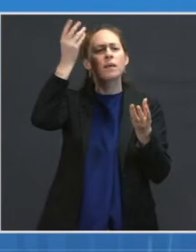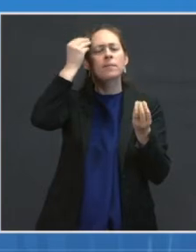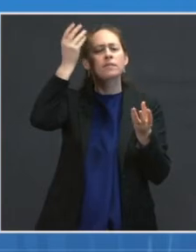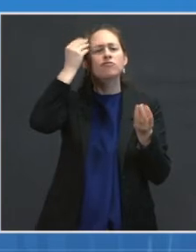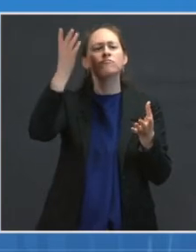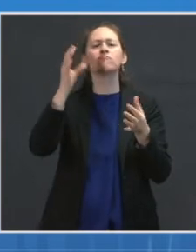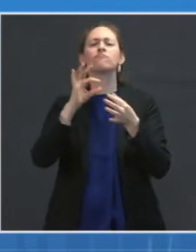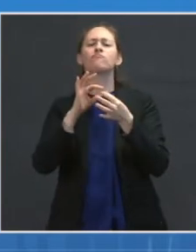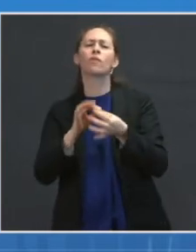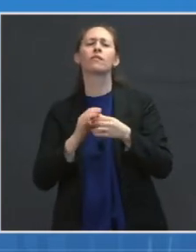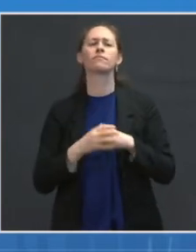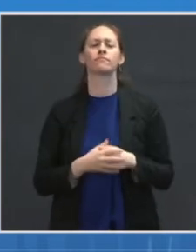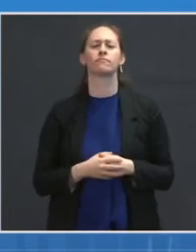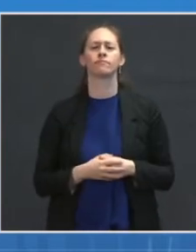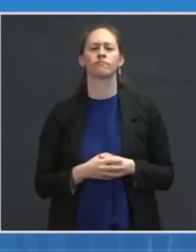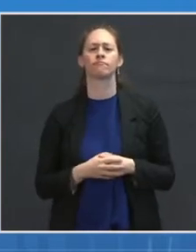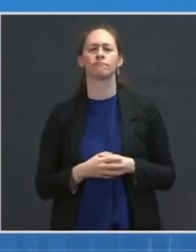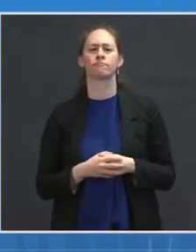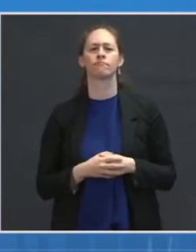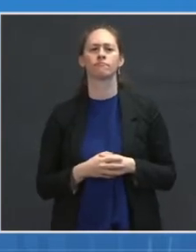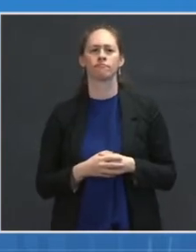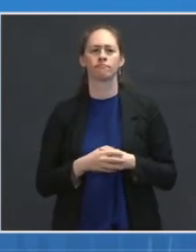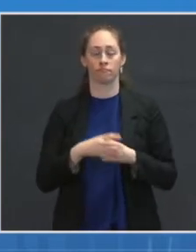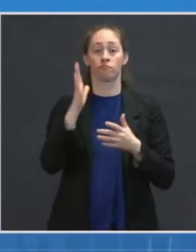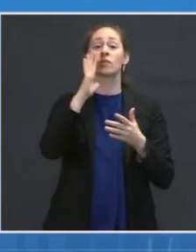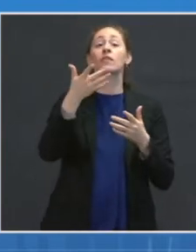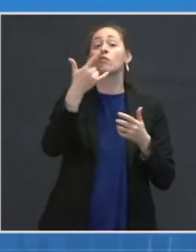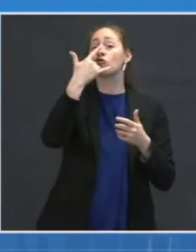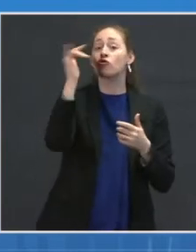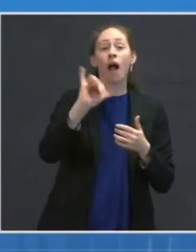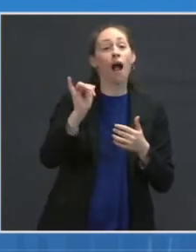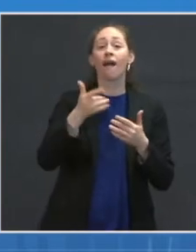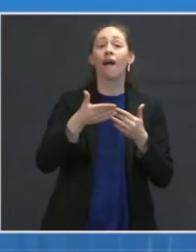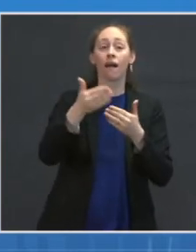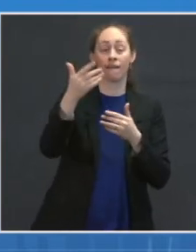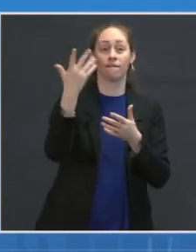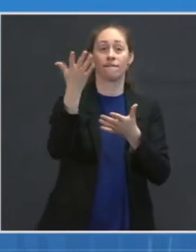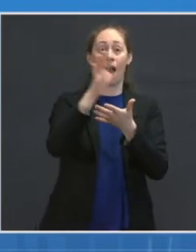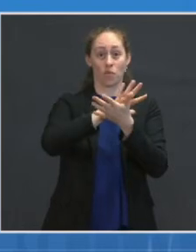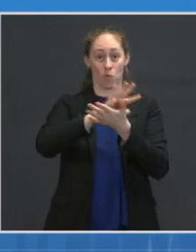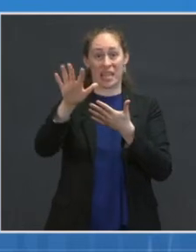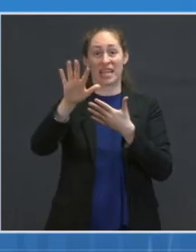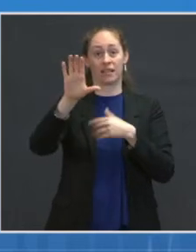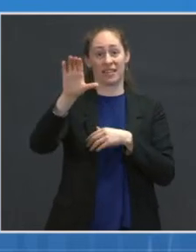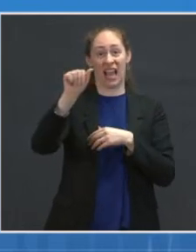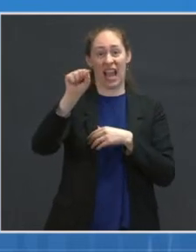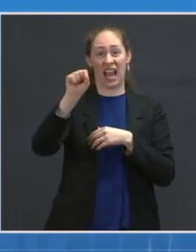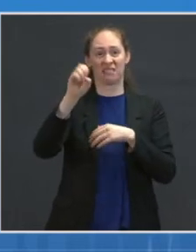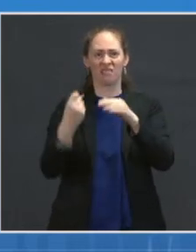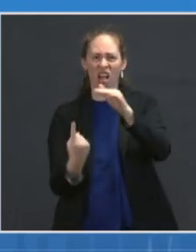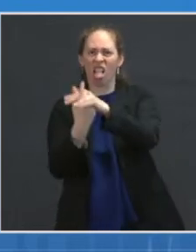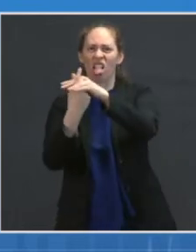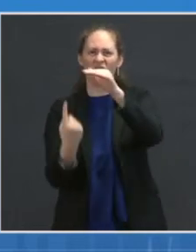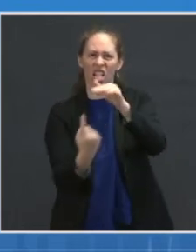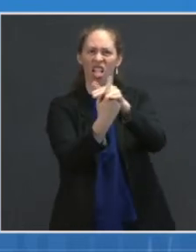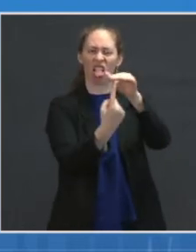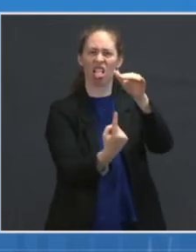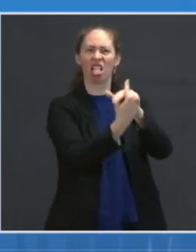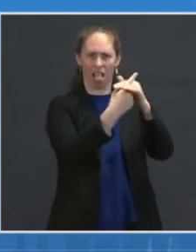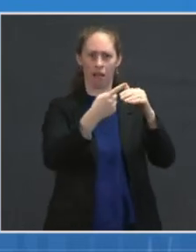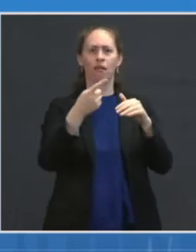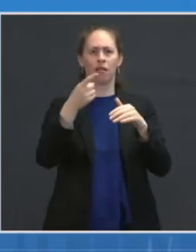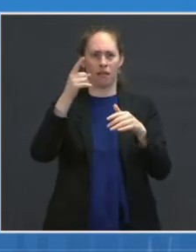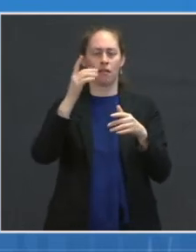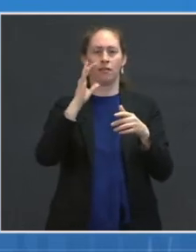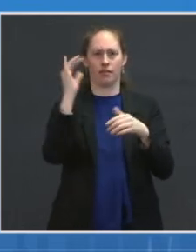to see a five-week decline in COVID cases, with cases decreasing 69% in the seven-day average since hitting a peak